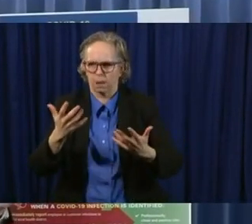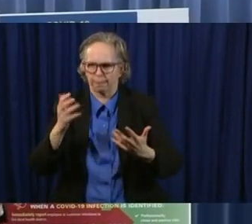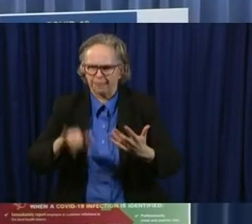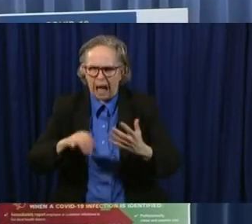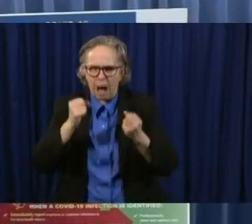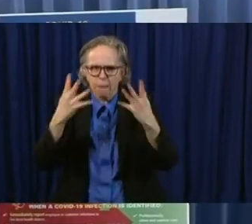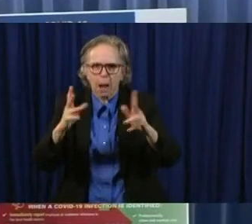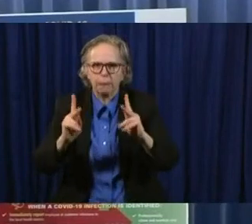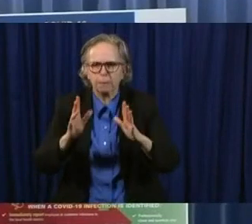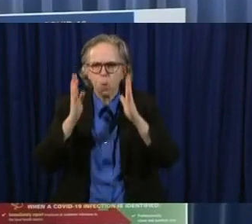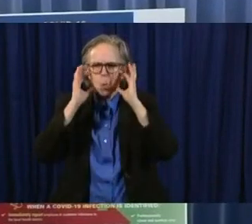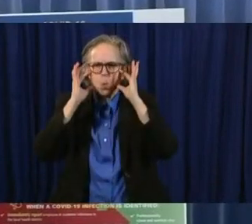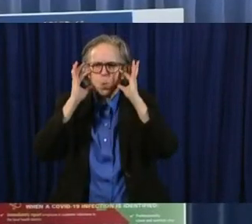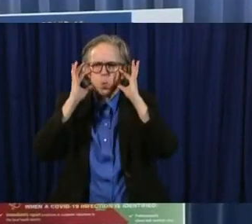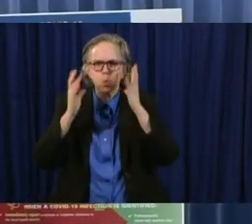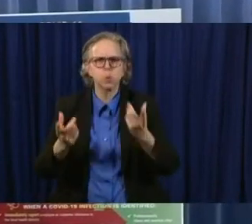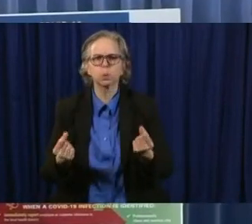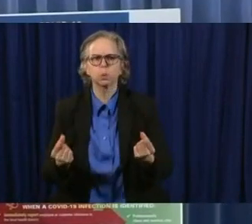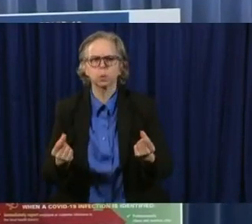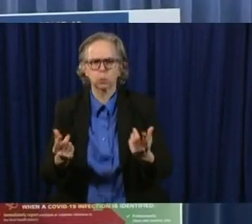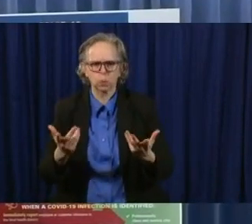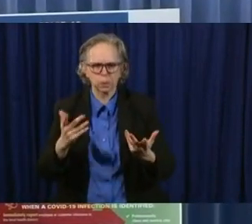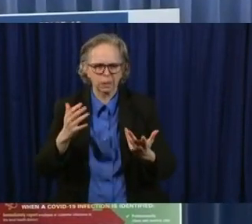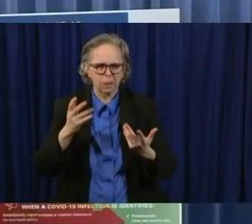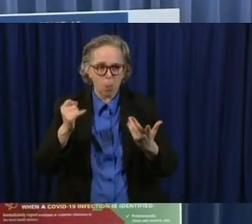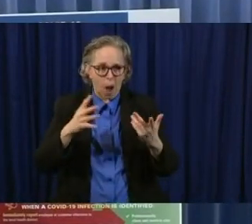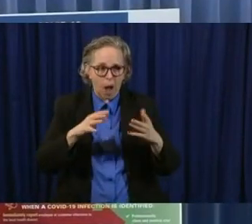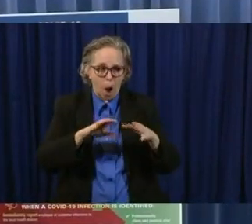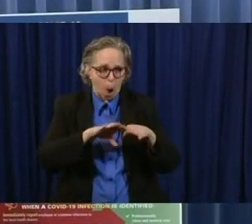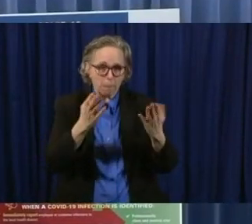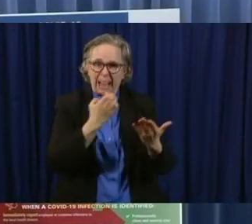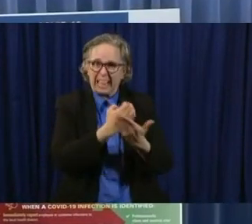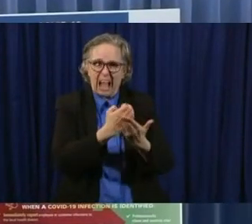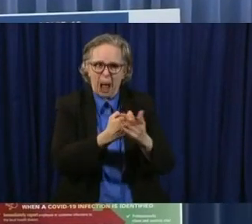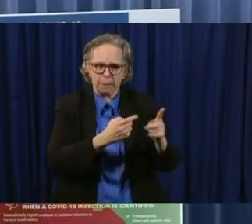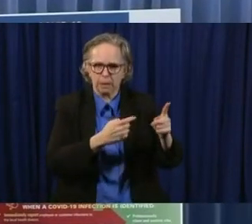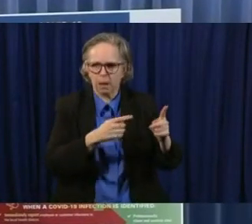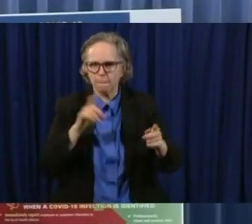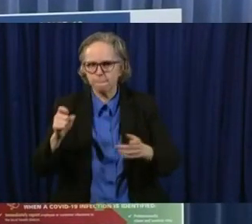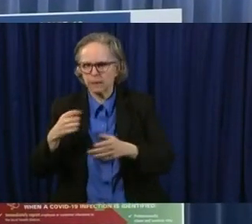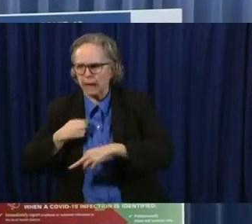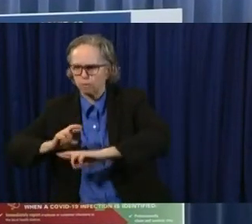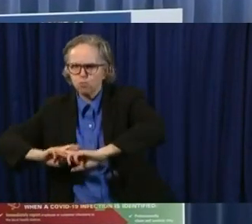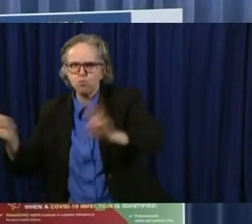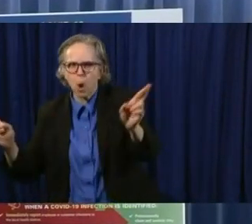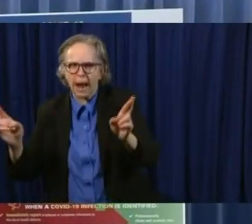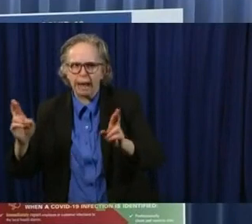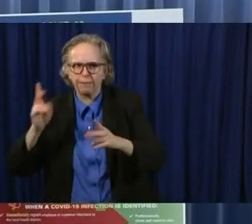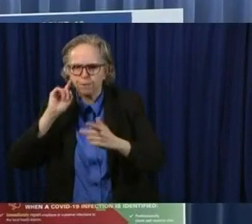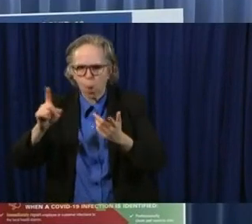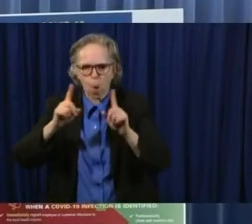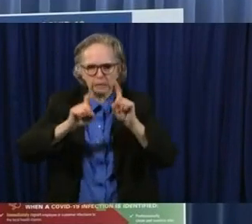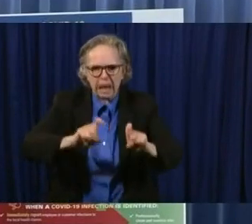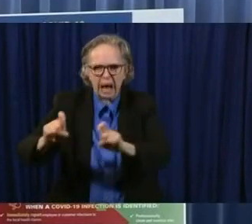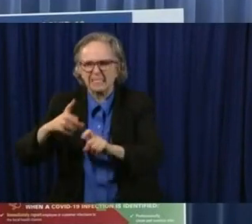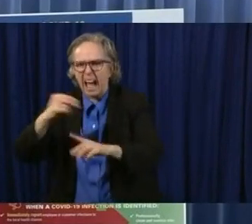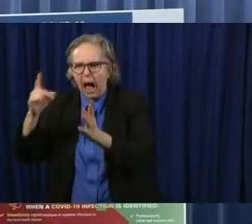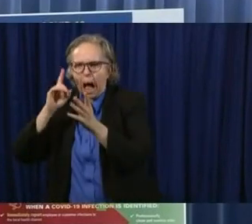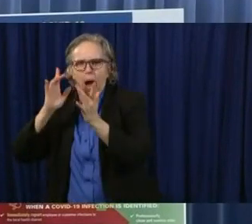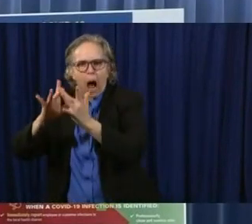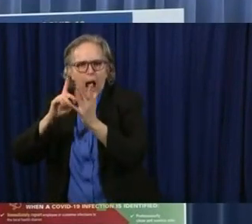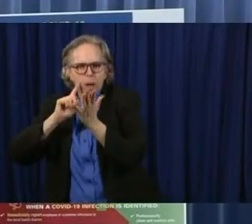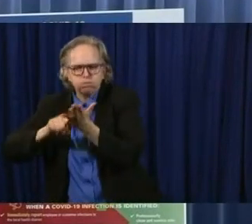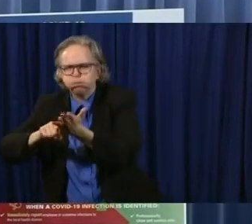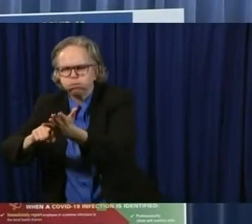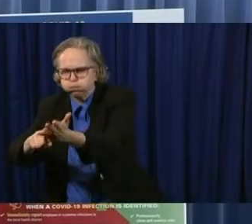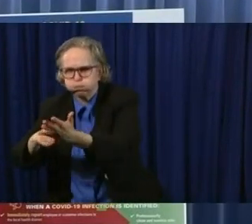things up, we've got to be able to do the testing, we've got to do the tracing, and you all have got to continue to do the